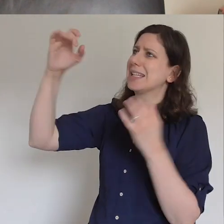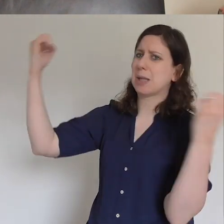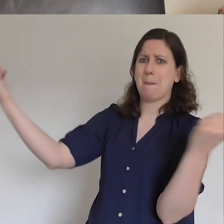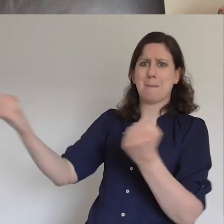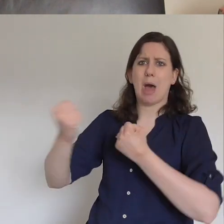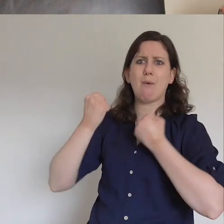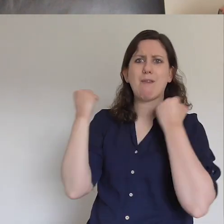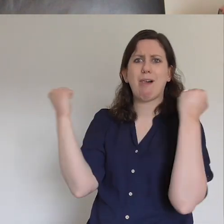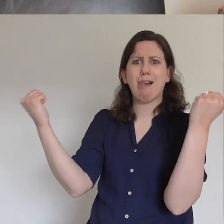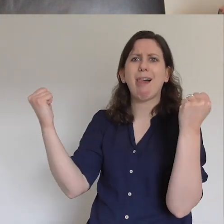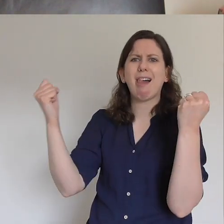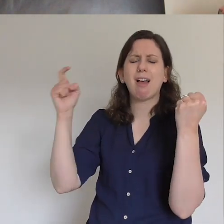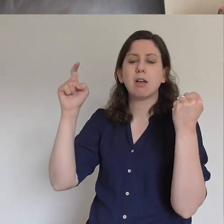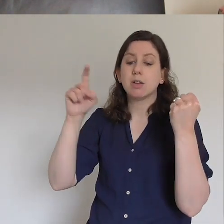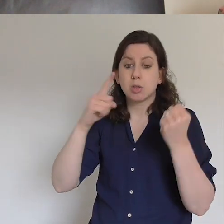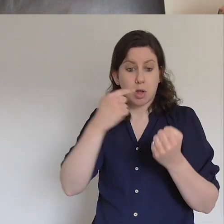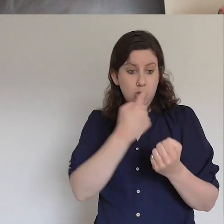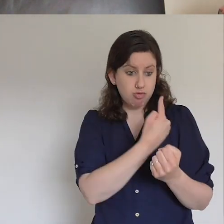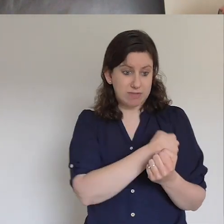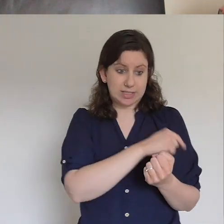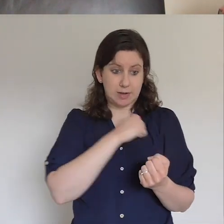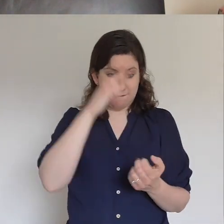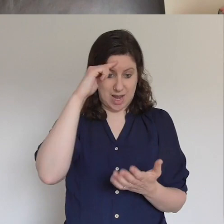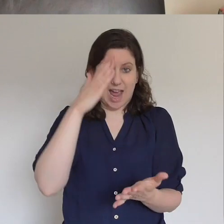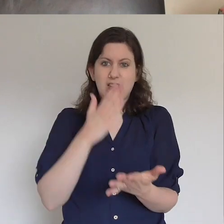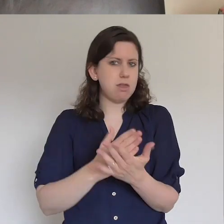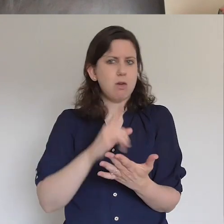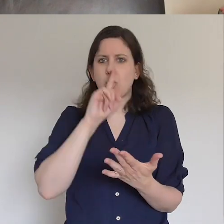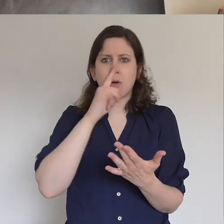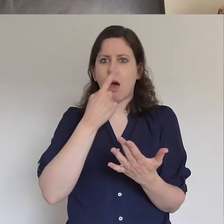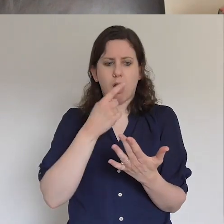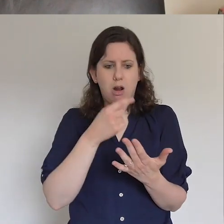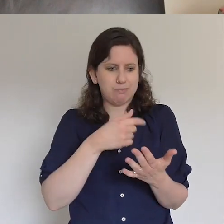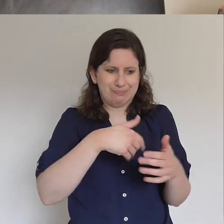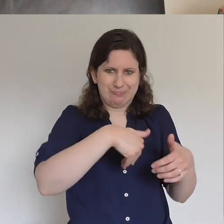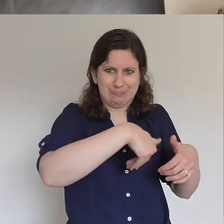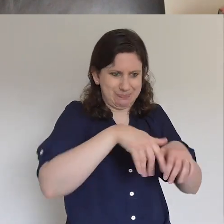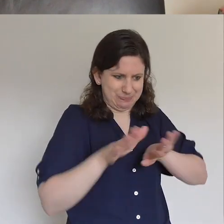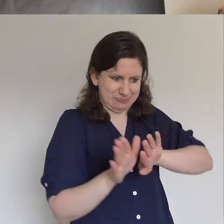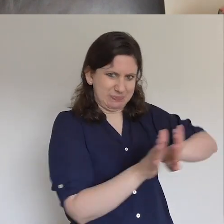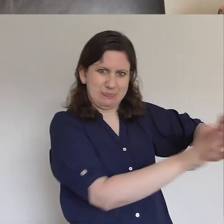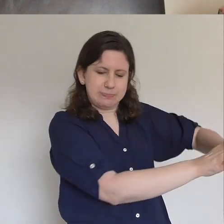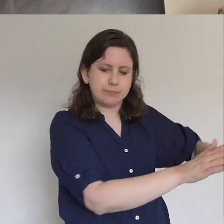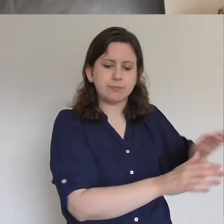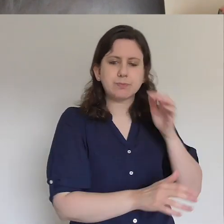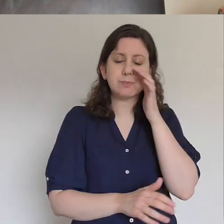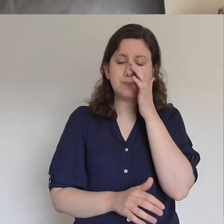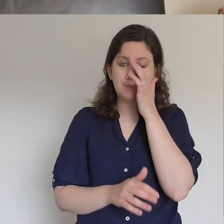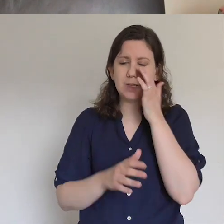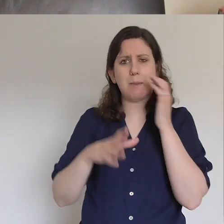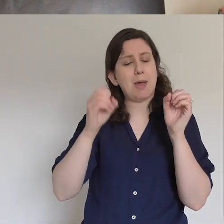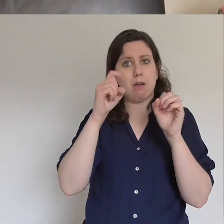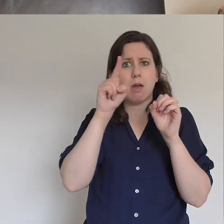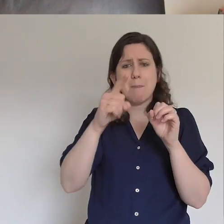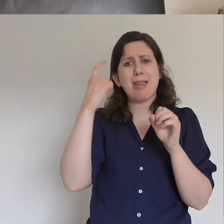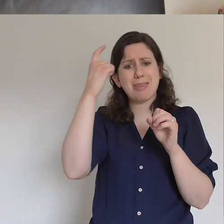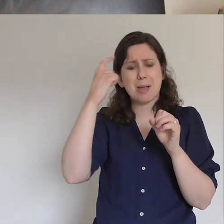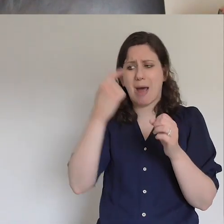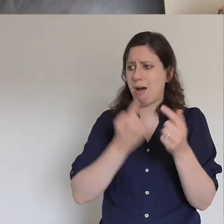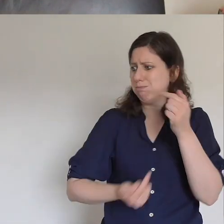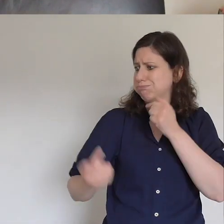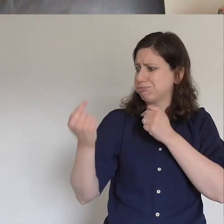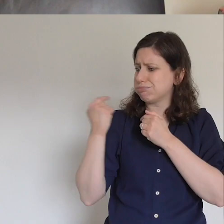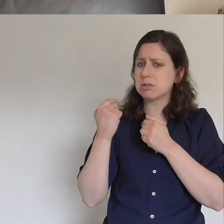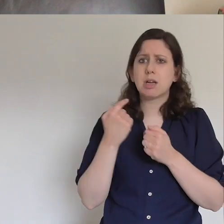can't, it can't be swept away. Which is incredible, isn't When you think back to some of the early disciples dipped in pitch and used as human candles in Nero's